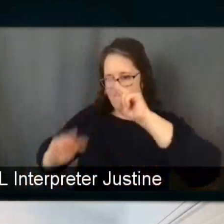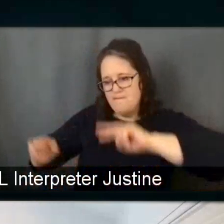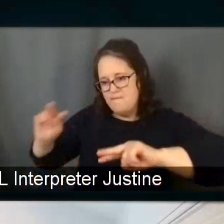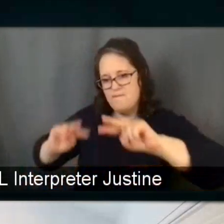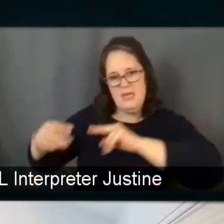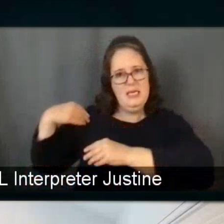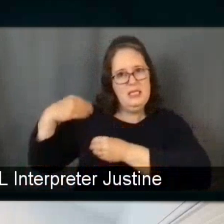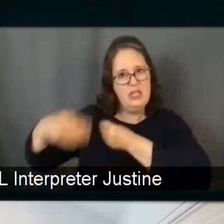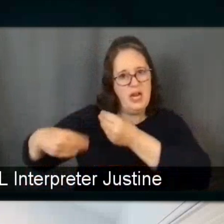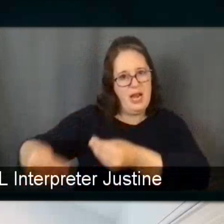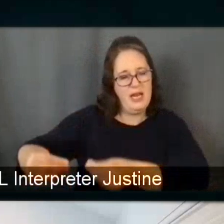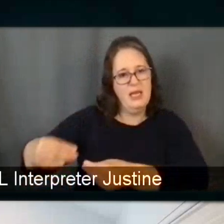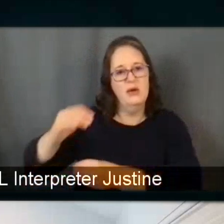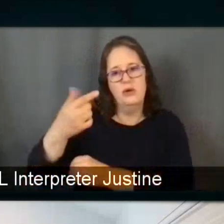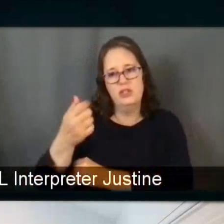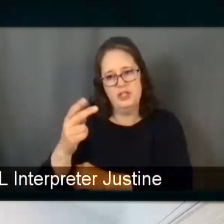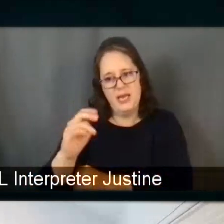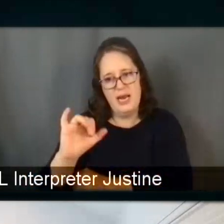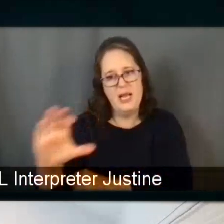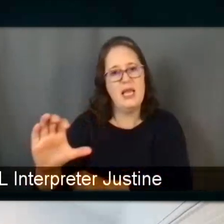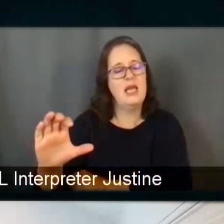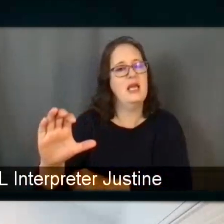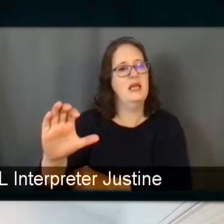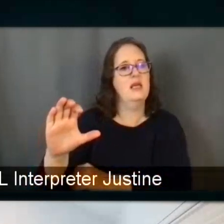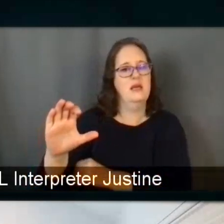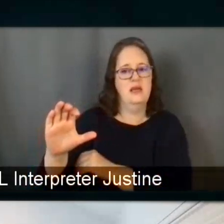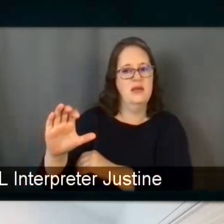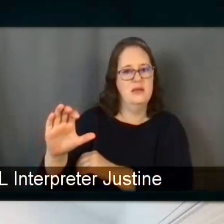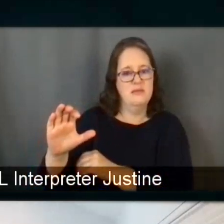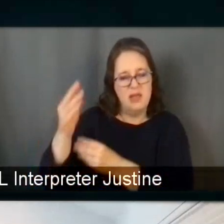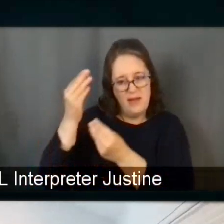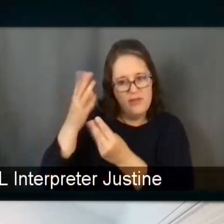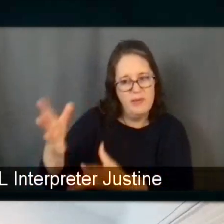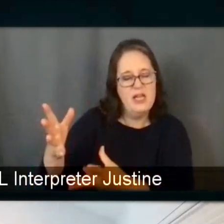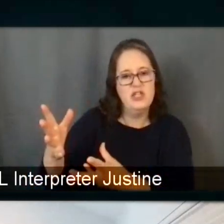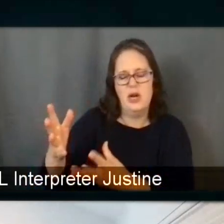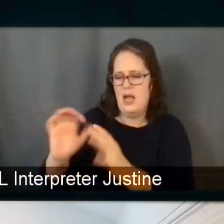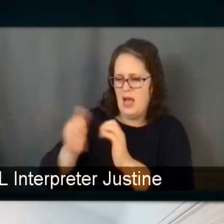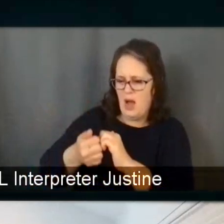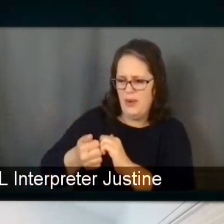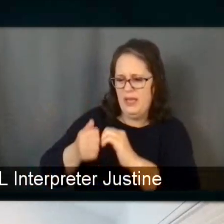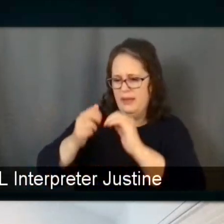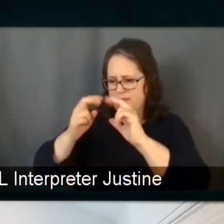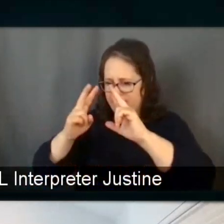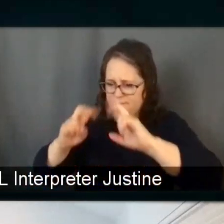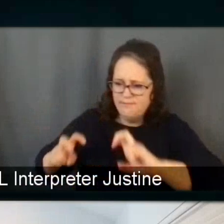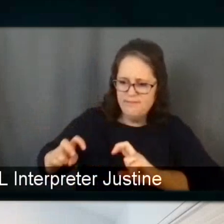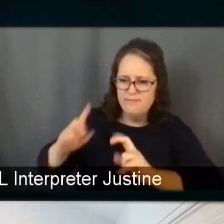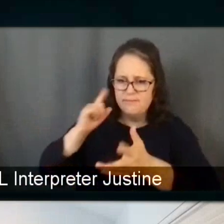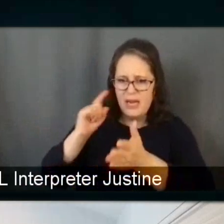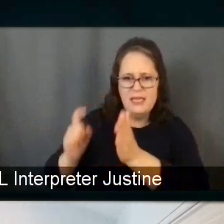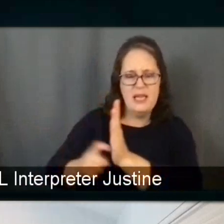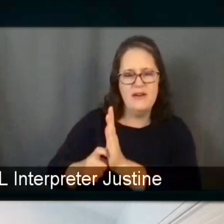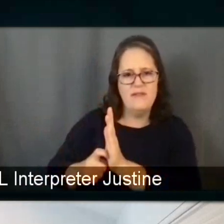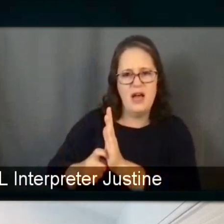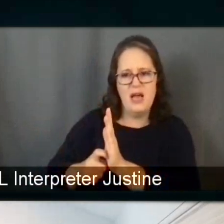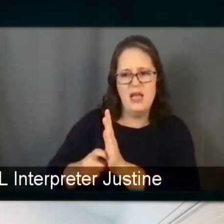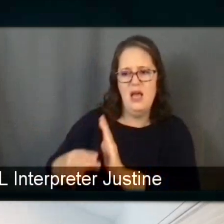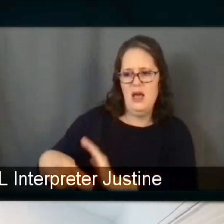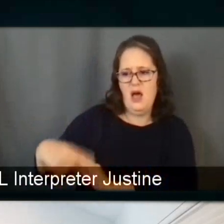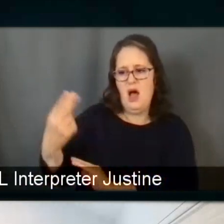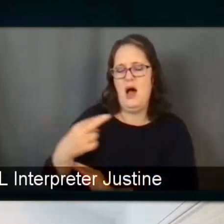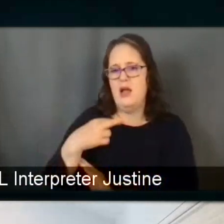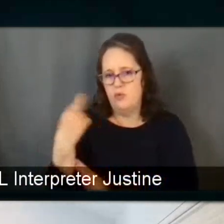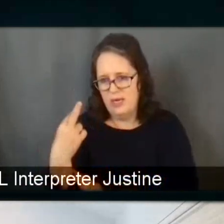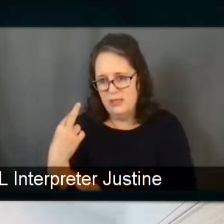models that work for all can help identifying those at particular high risk, and can be benefiting from earlier more frequent